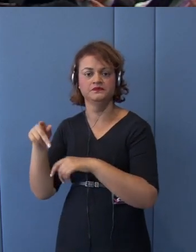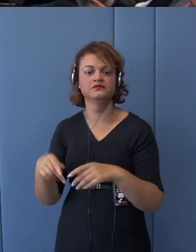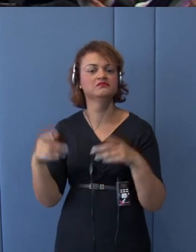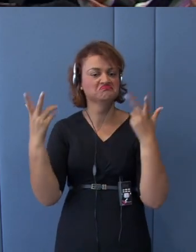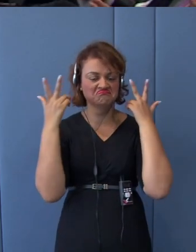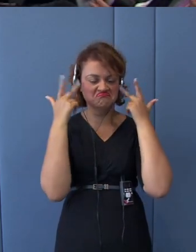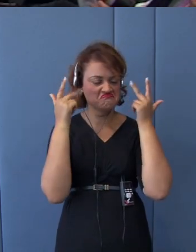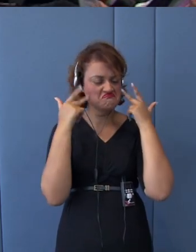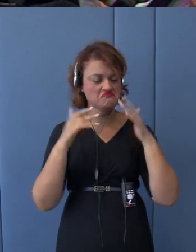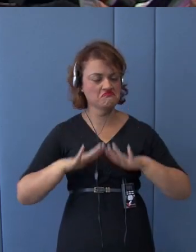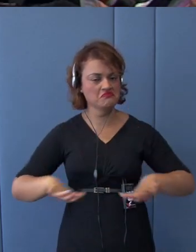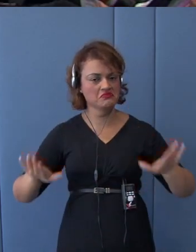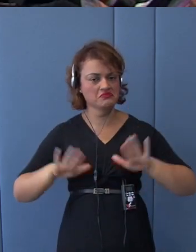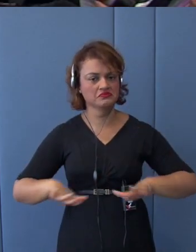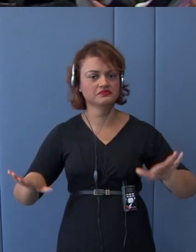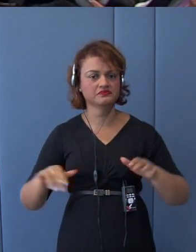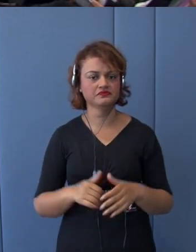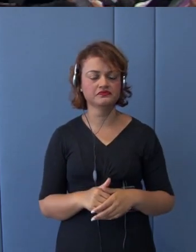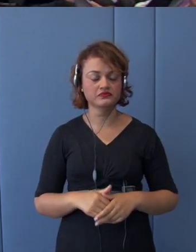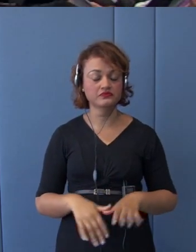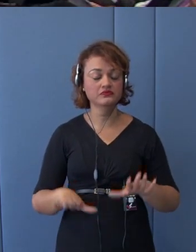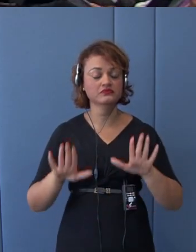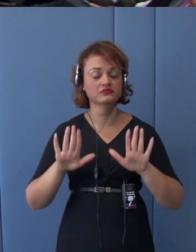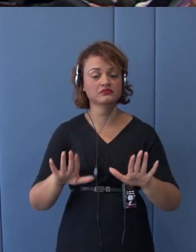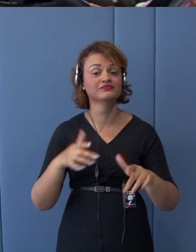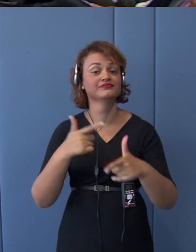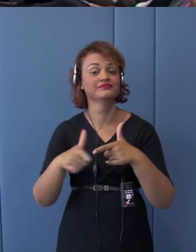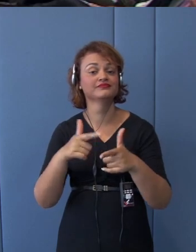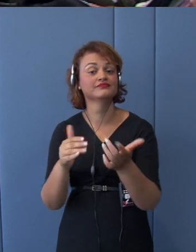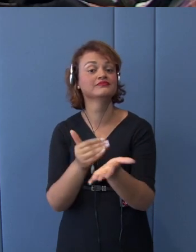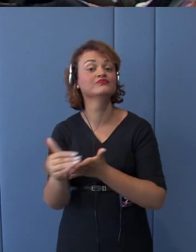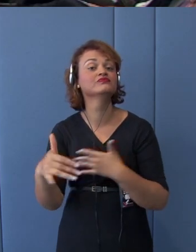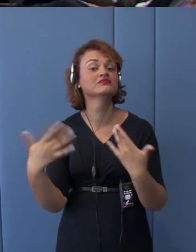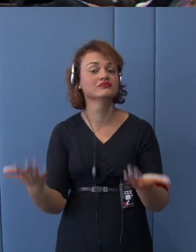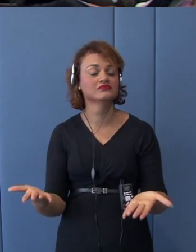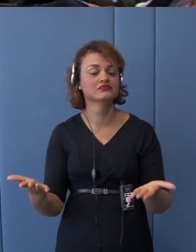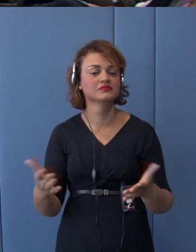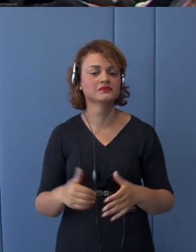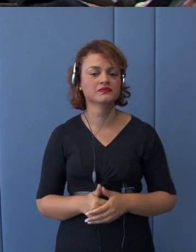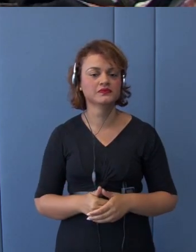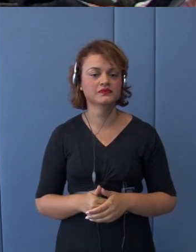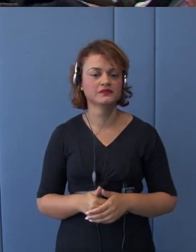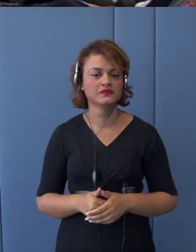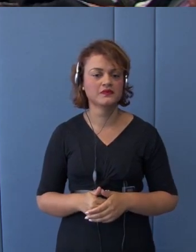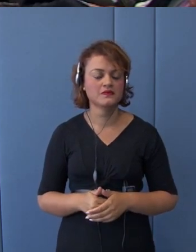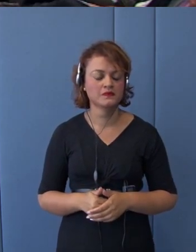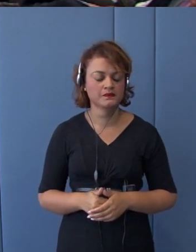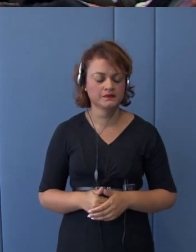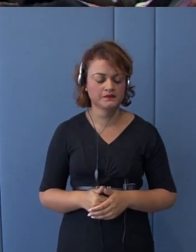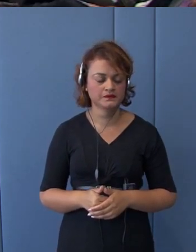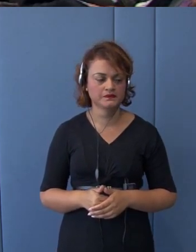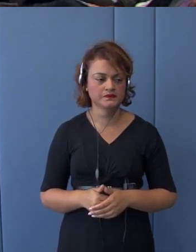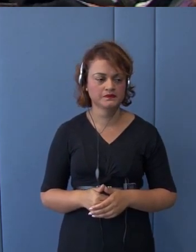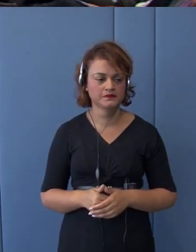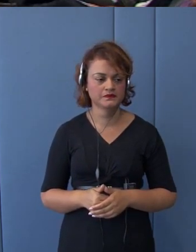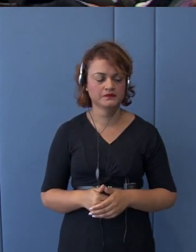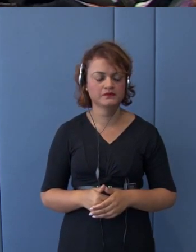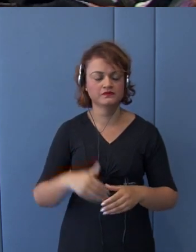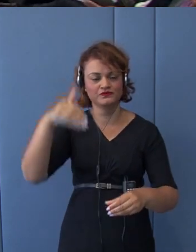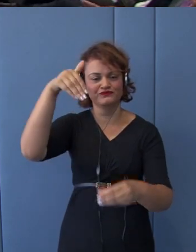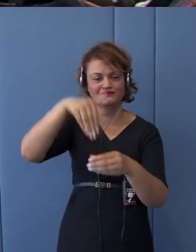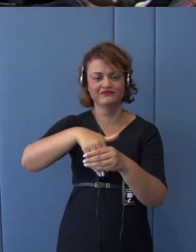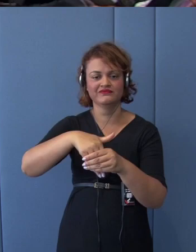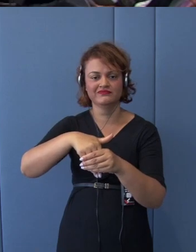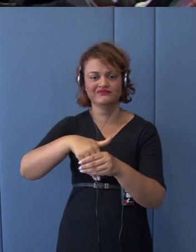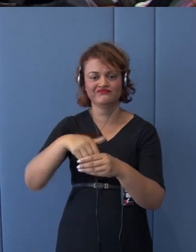But the problem started with the appointment of Mr. Trump as U.S. president. And